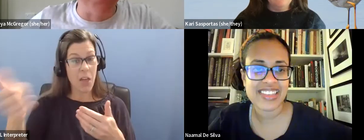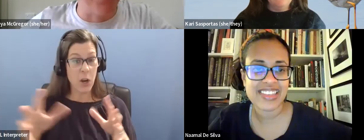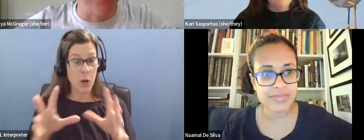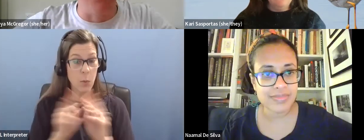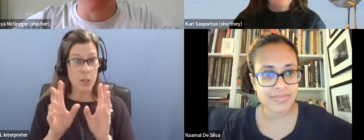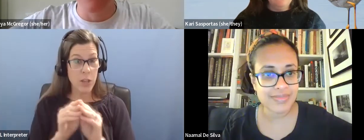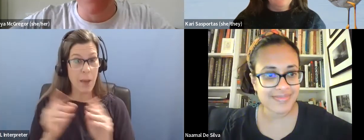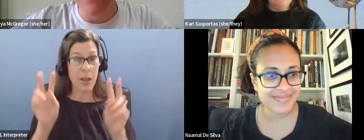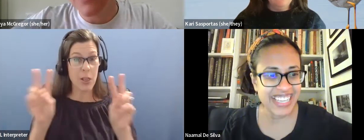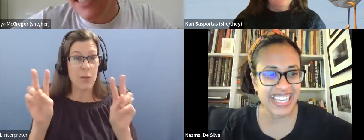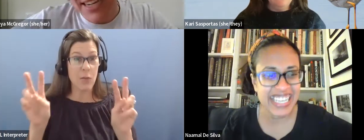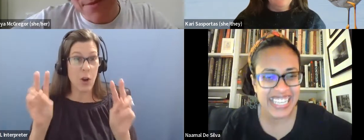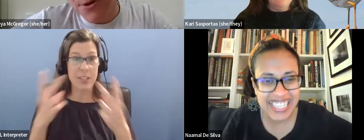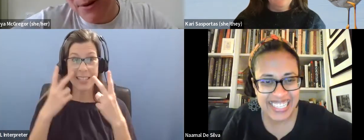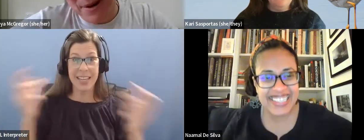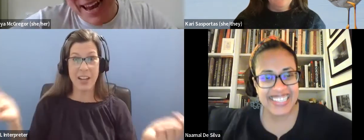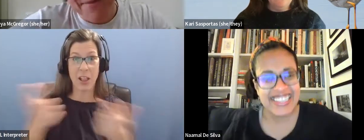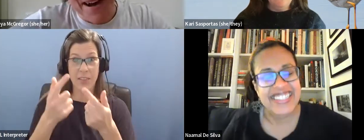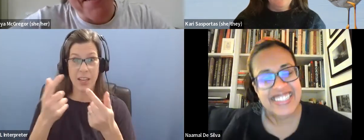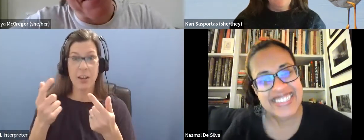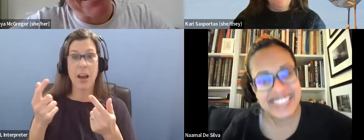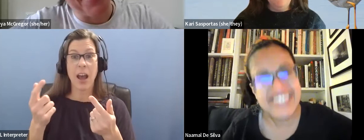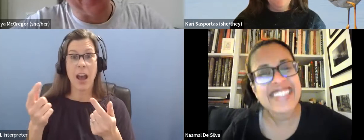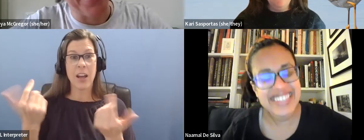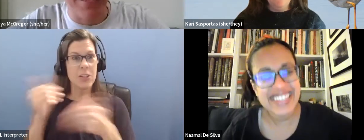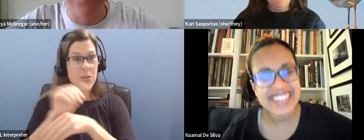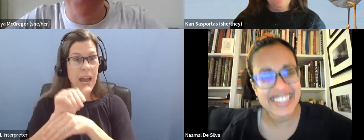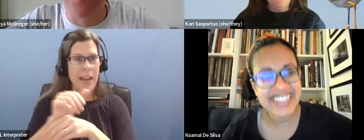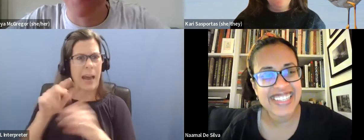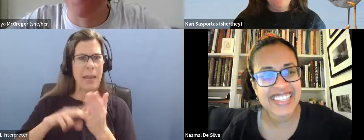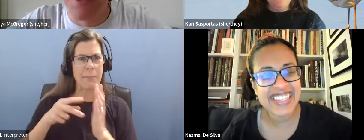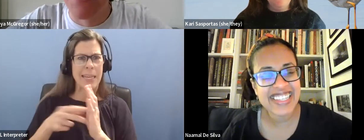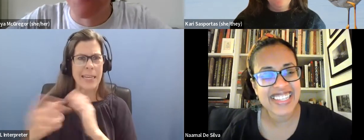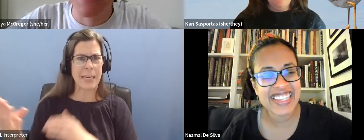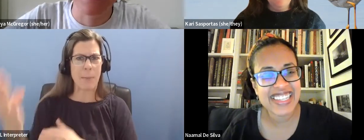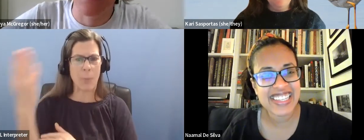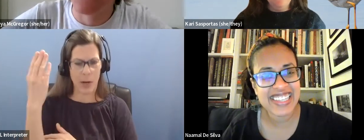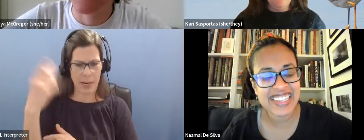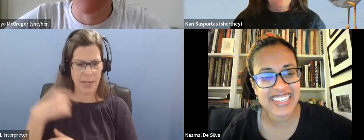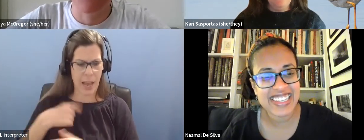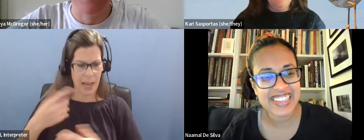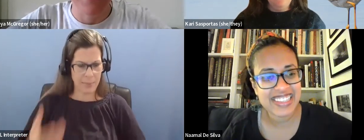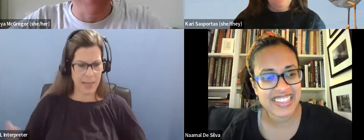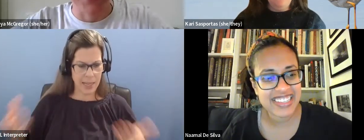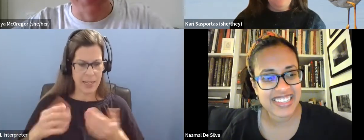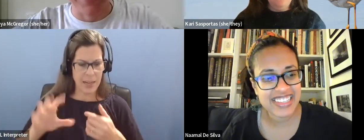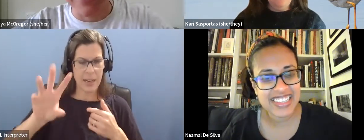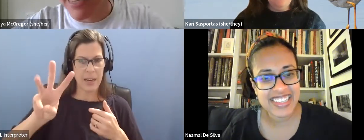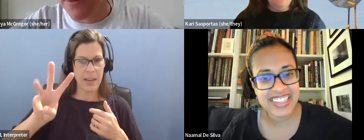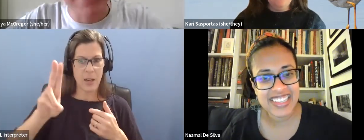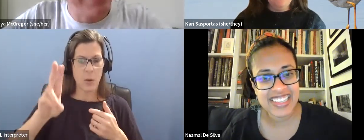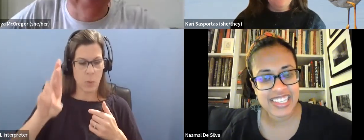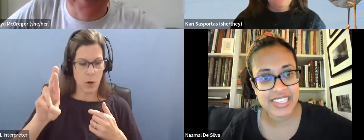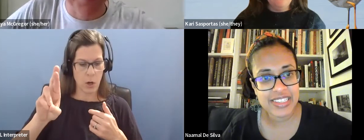Tonight, I'm coming. Oh, it's actually morning where I am. I'm coming to you from the land of the Wurundjeri people, which is now known as Melbourne, Australia.